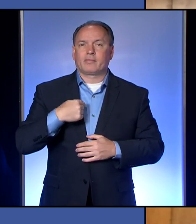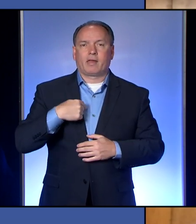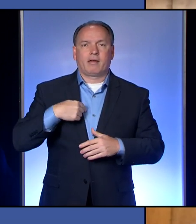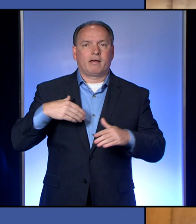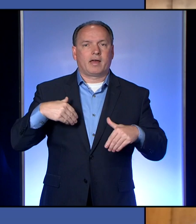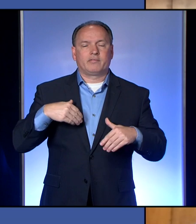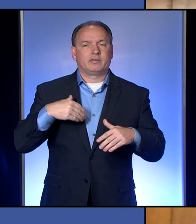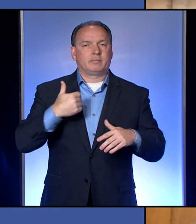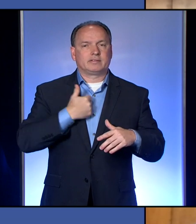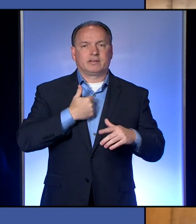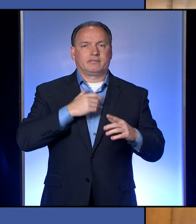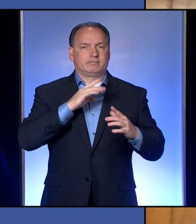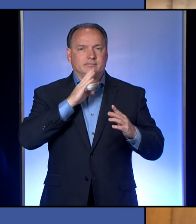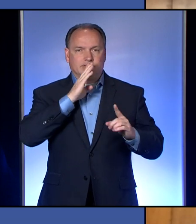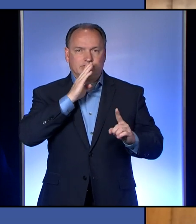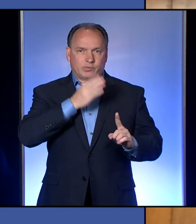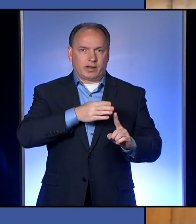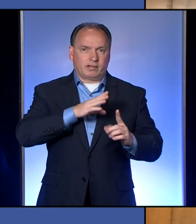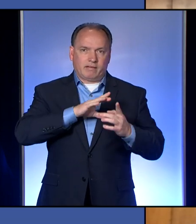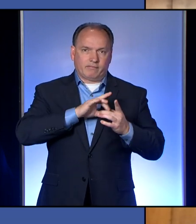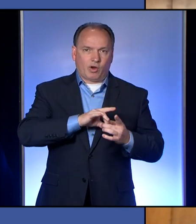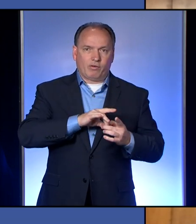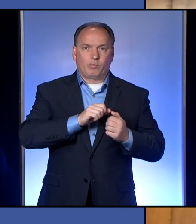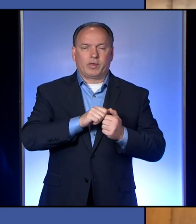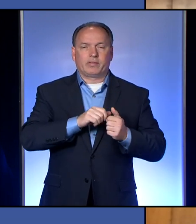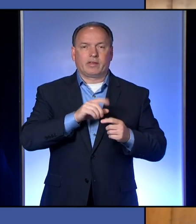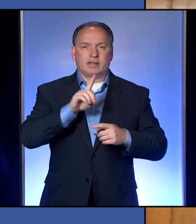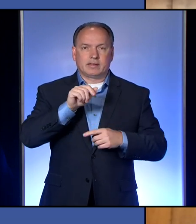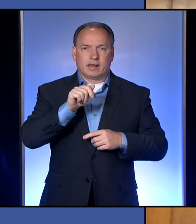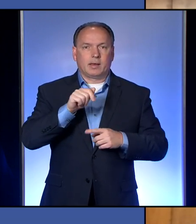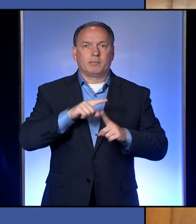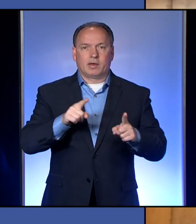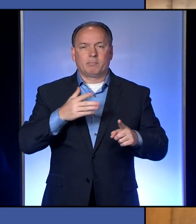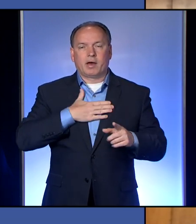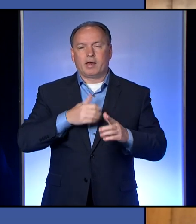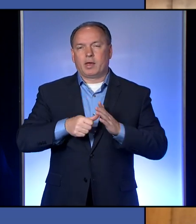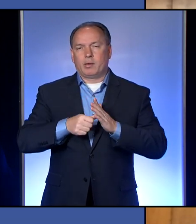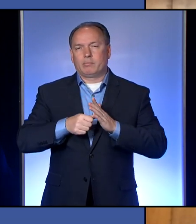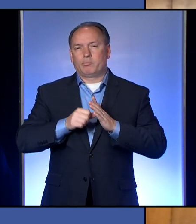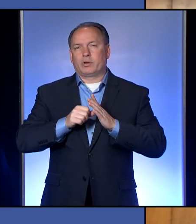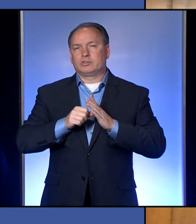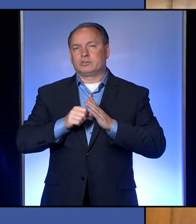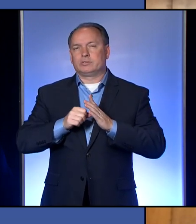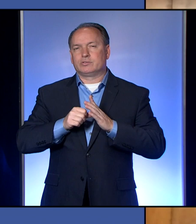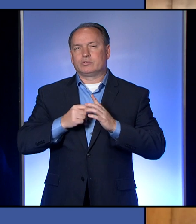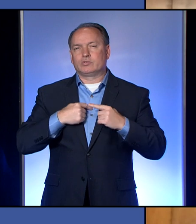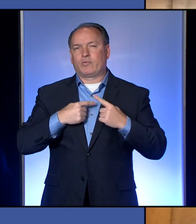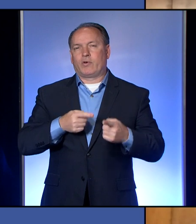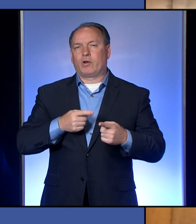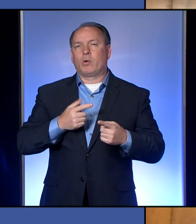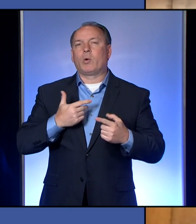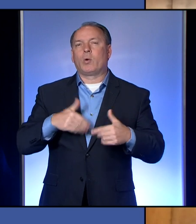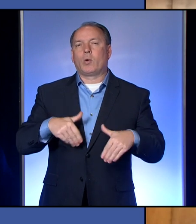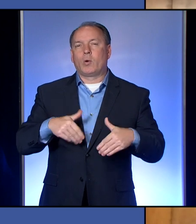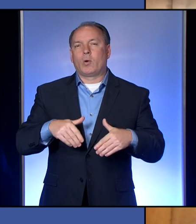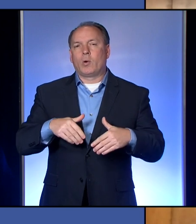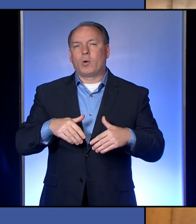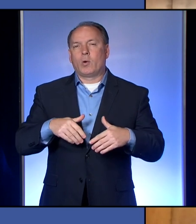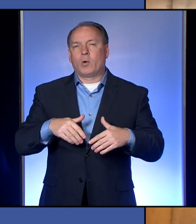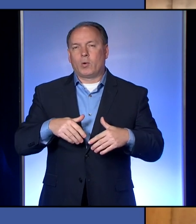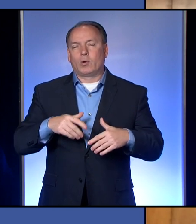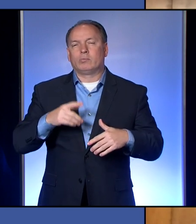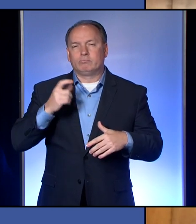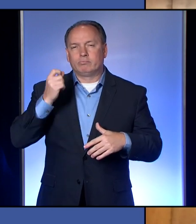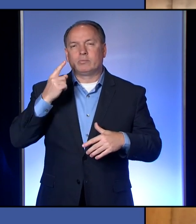so directly involved that I could give you an answer but my impression is that the majority of people are mildly ill